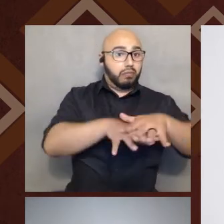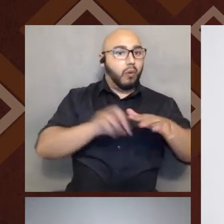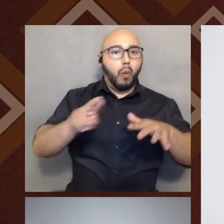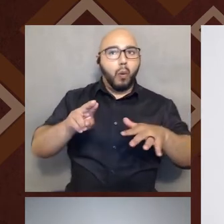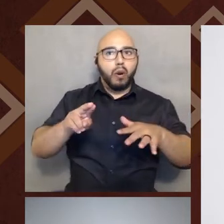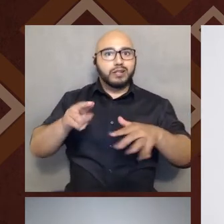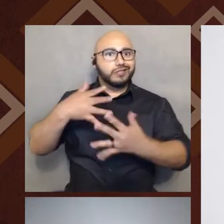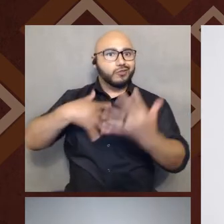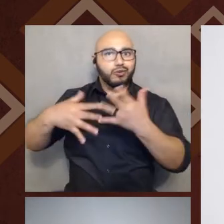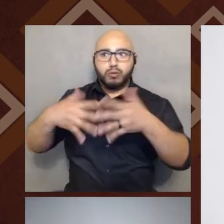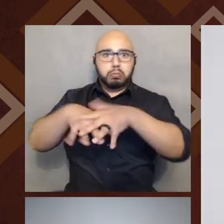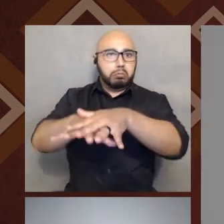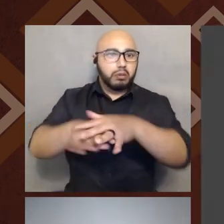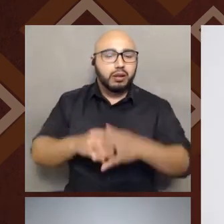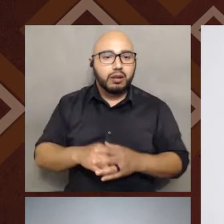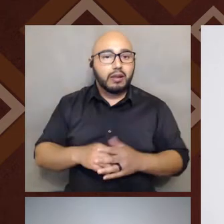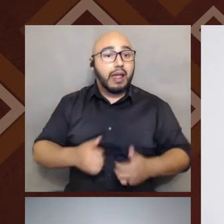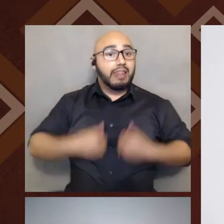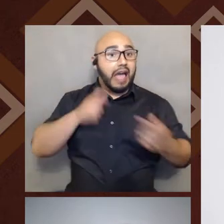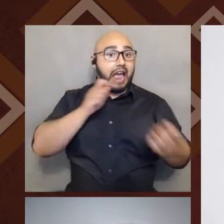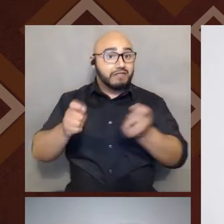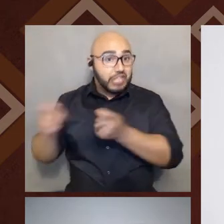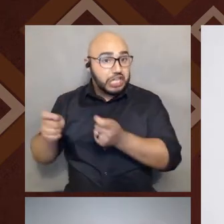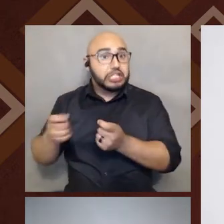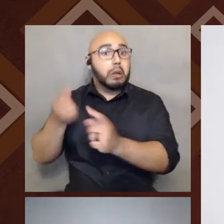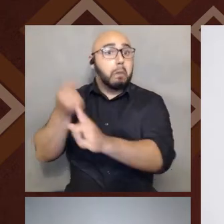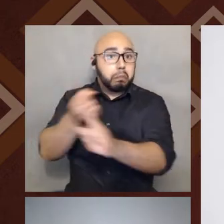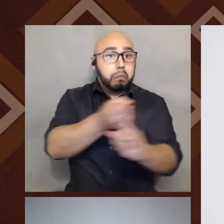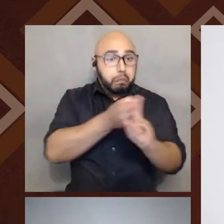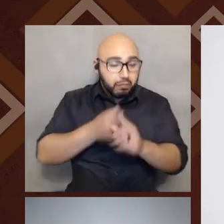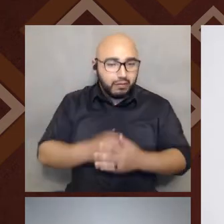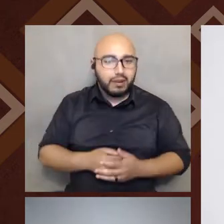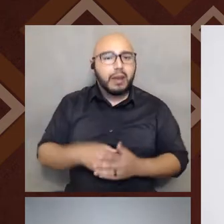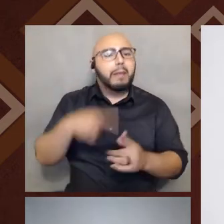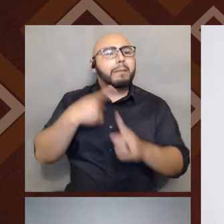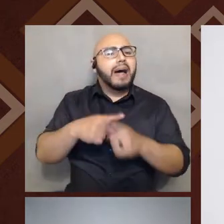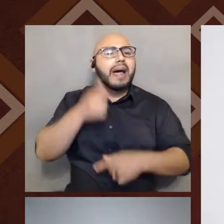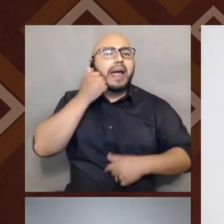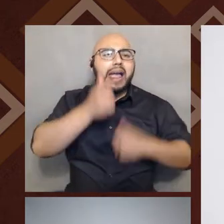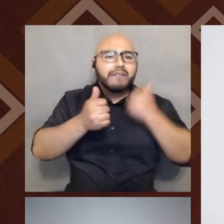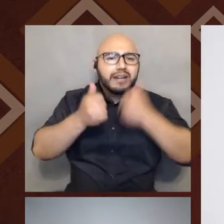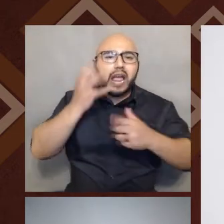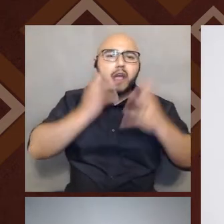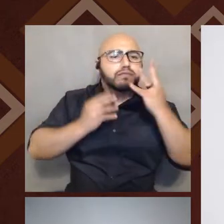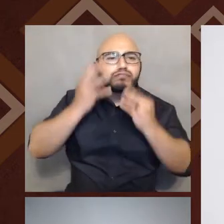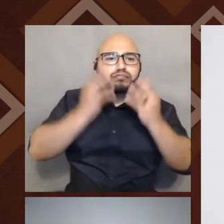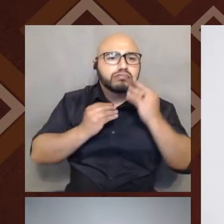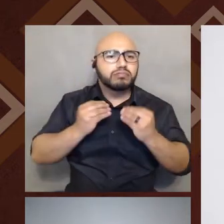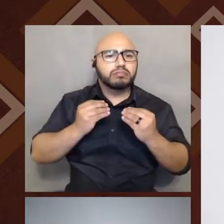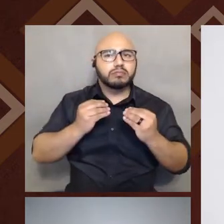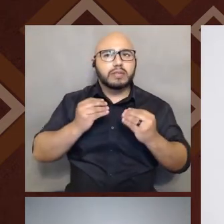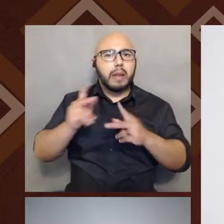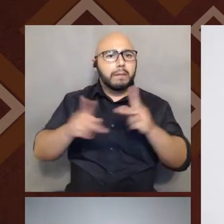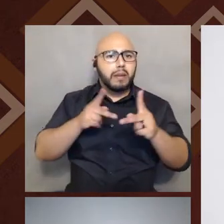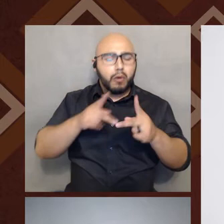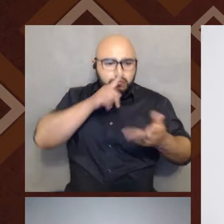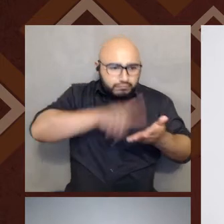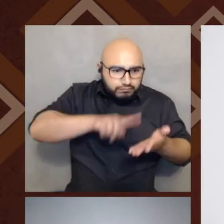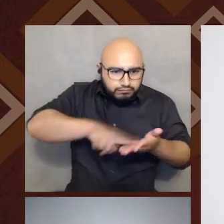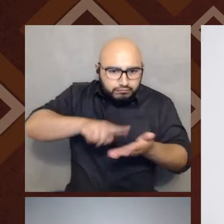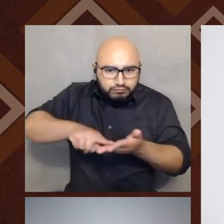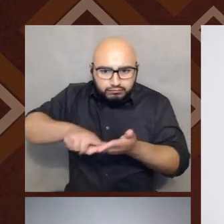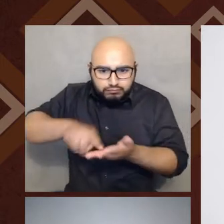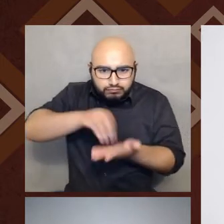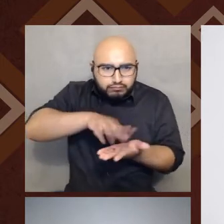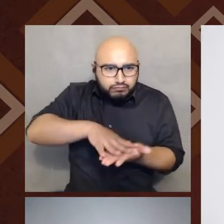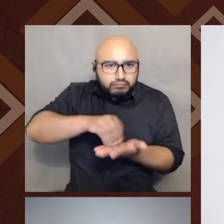are also like changes that have happened. And then you have kind of day-to-day encounters that folks are tracing. So encounters with